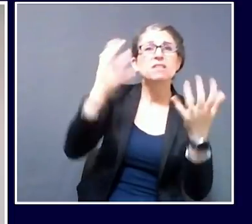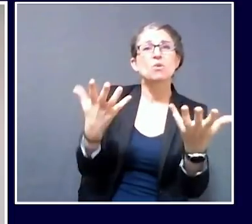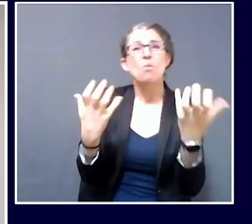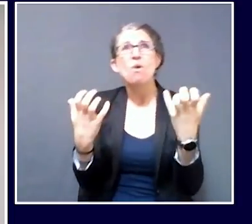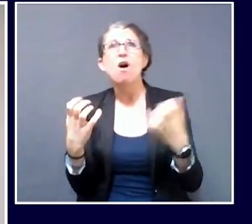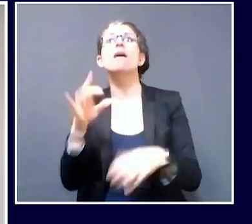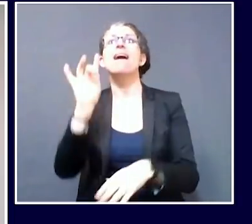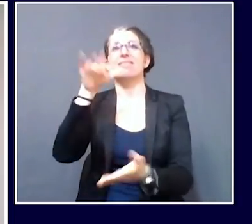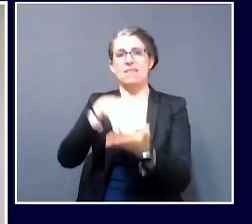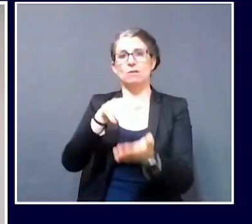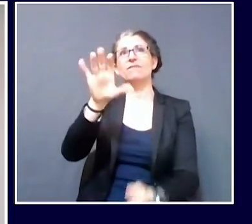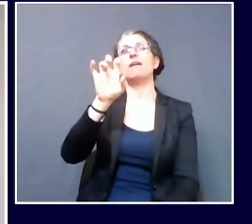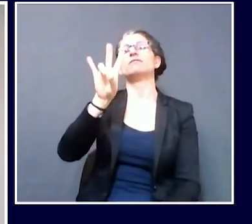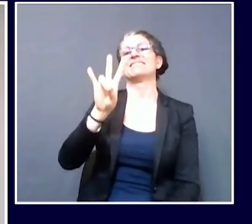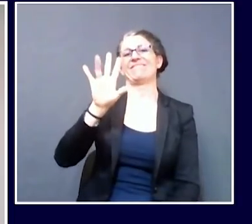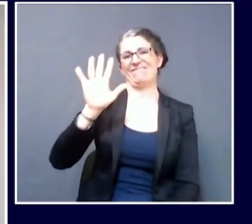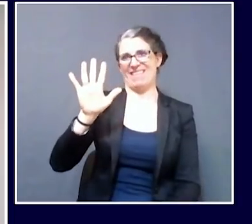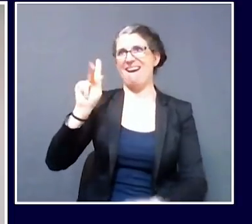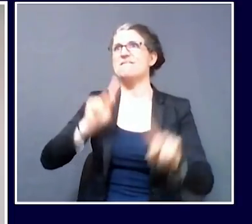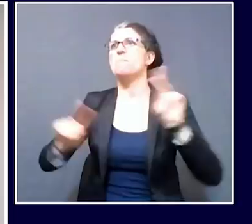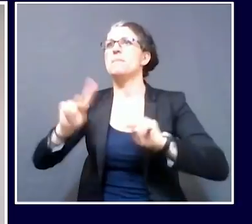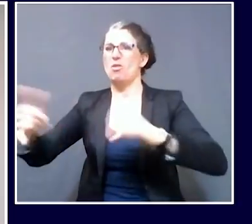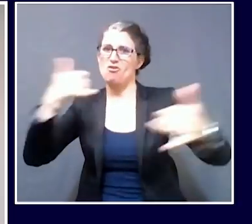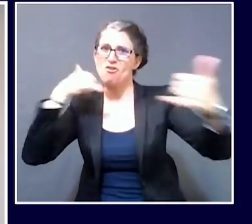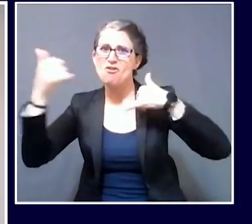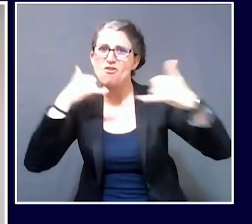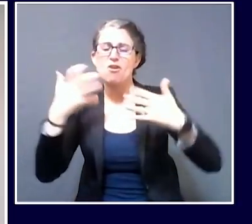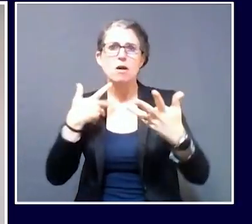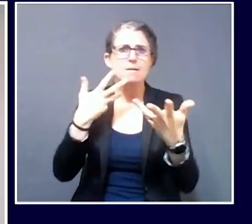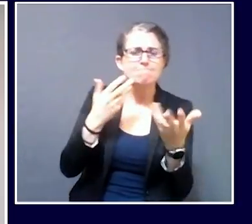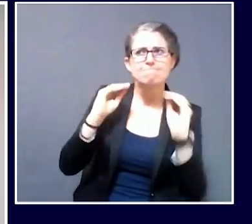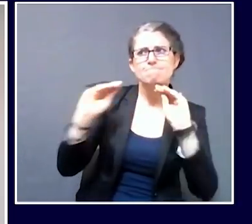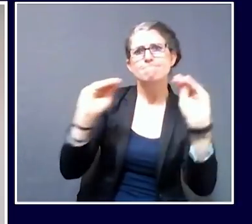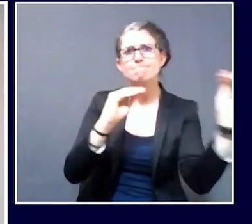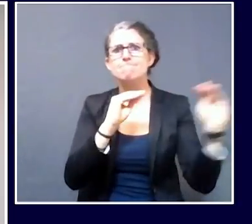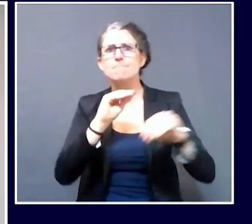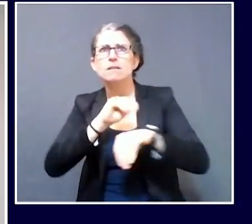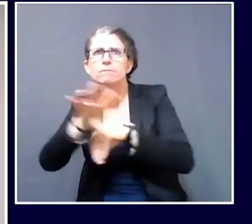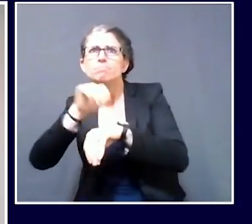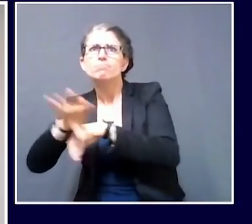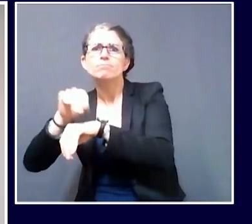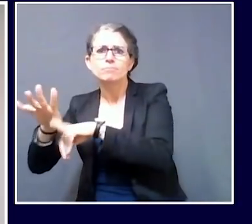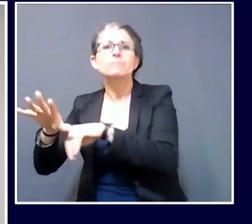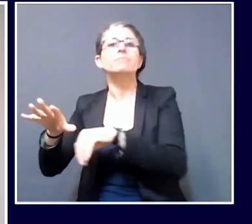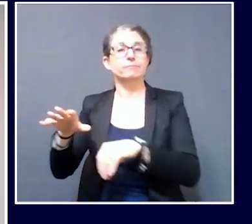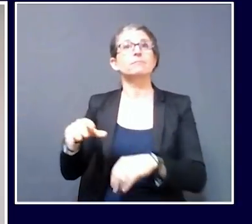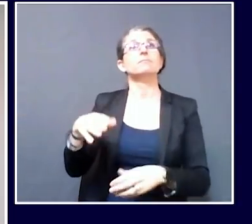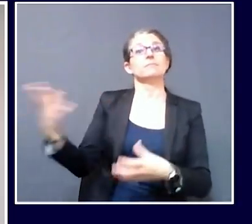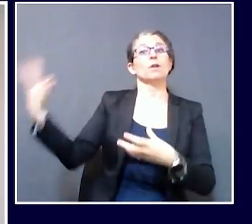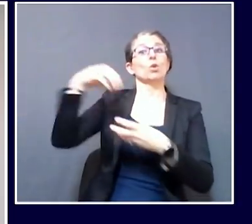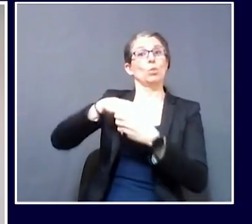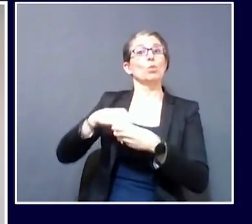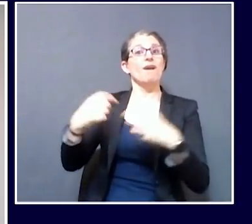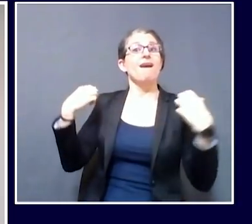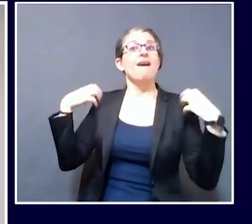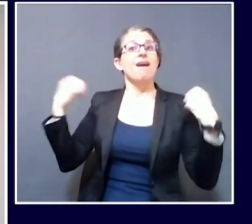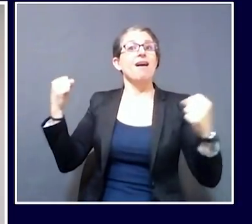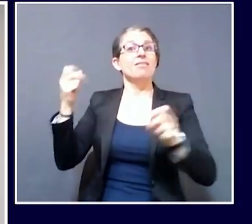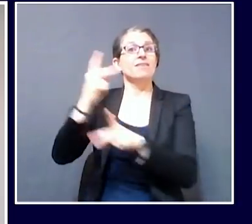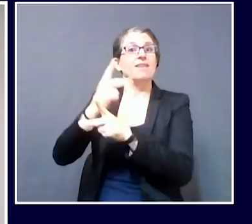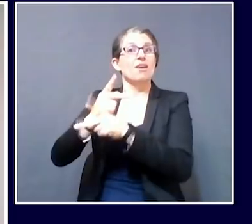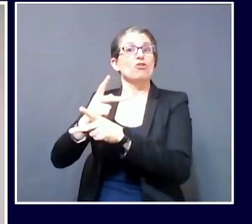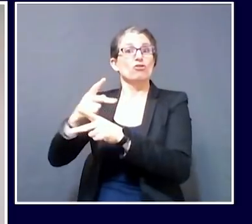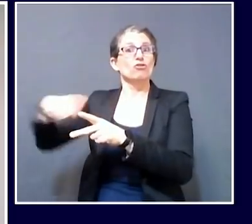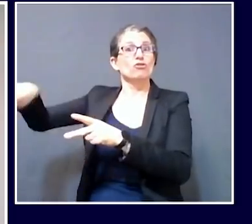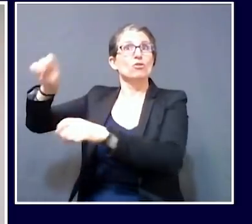,575 consults from healthcare workers and members of the public across the state. And of